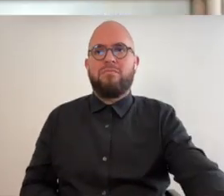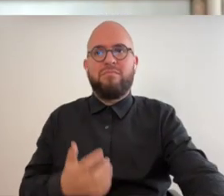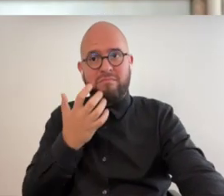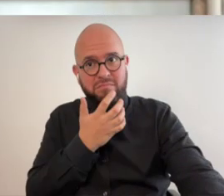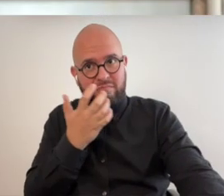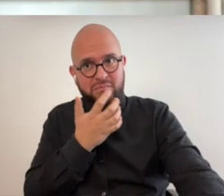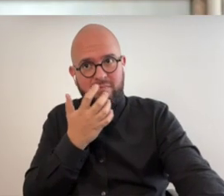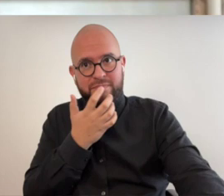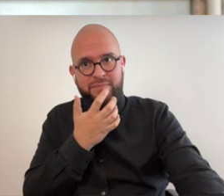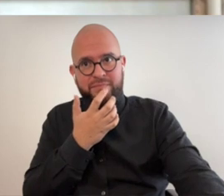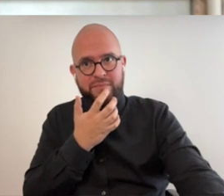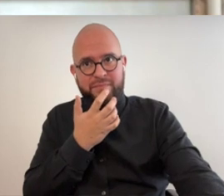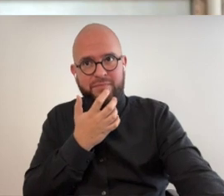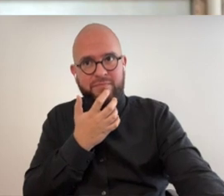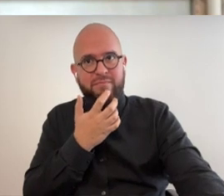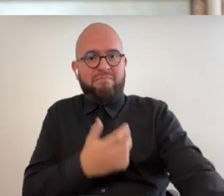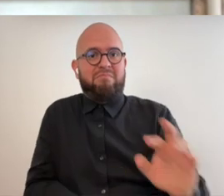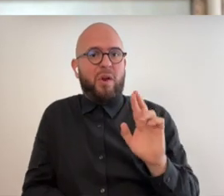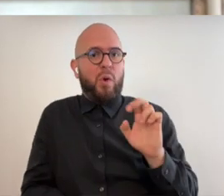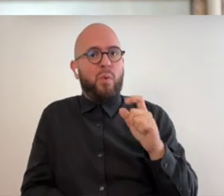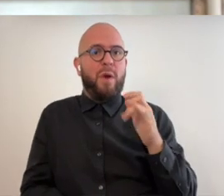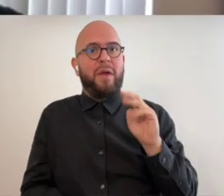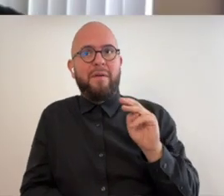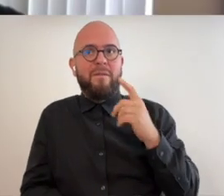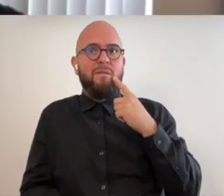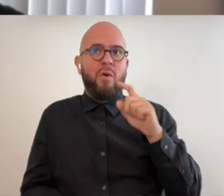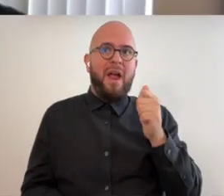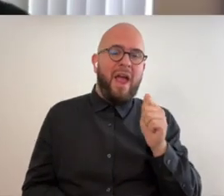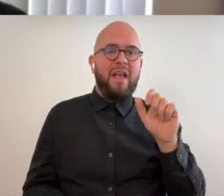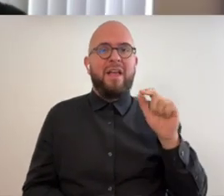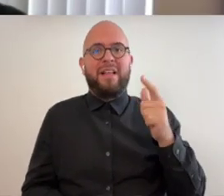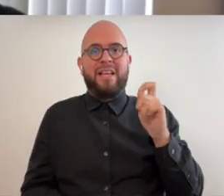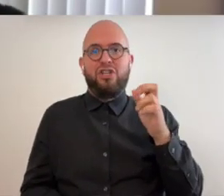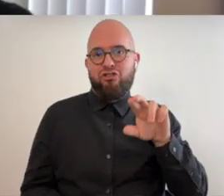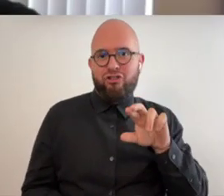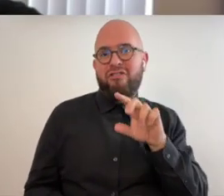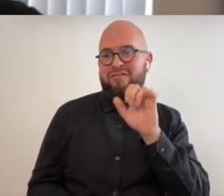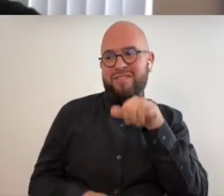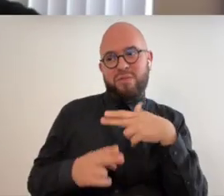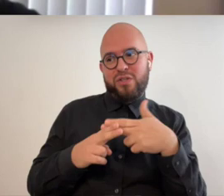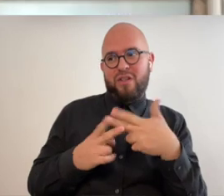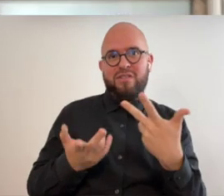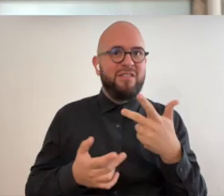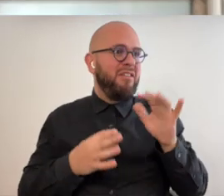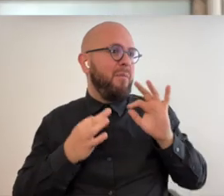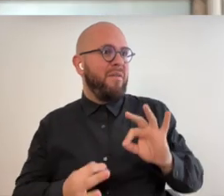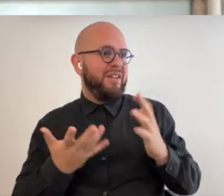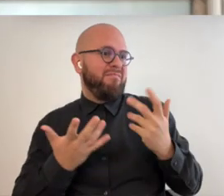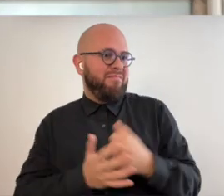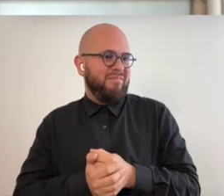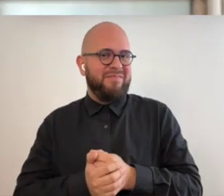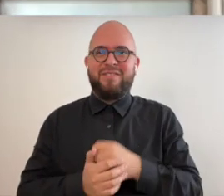wow so it's a requiem for a glacier that's the name of the piece actually it's a requiem for a glacier well perfect